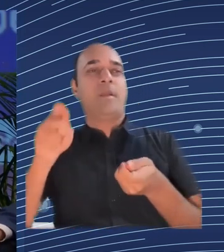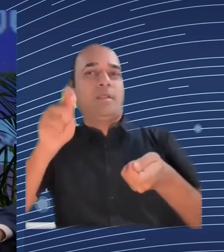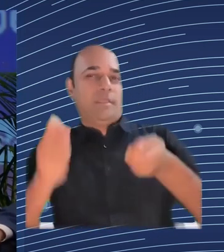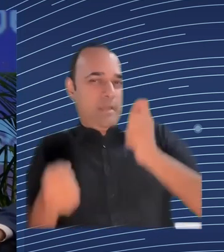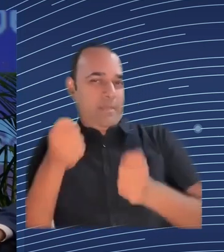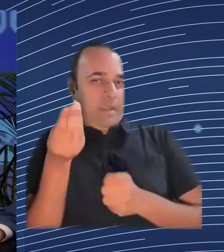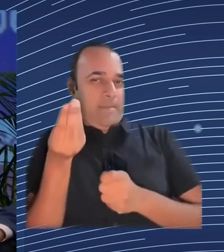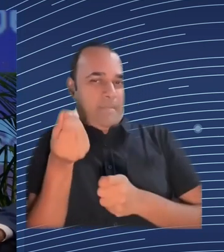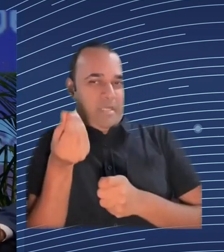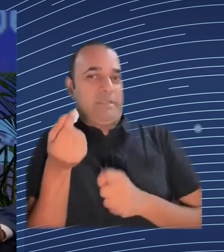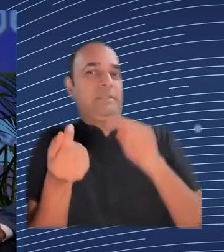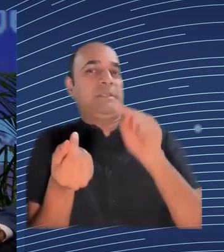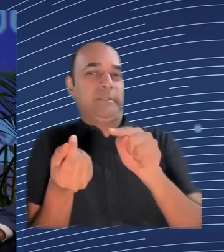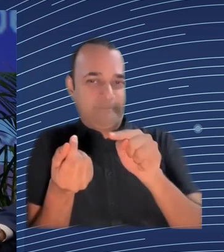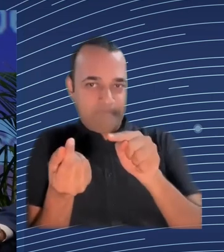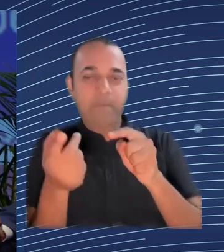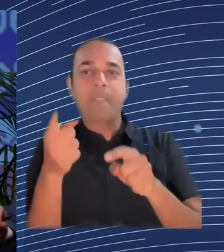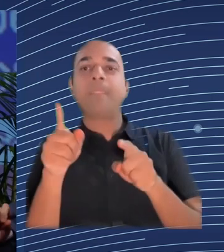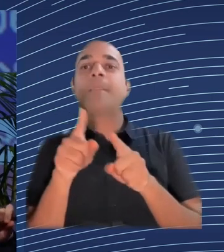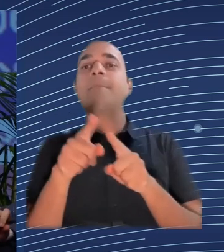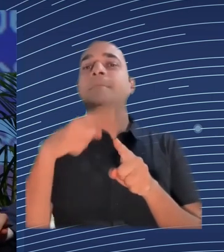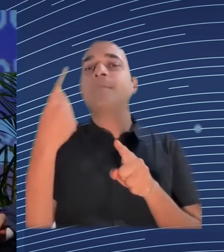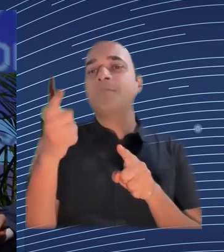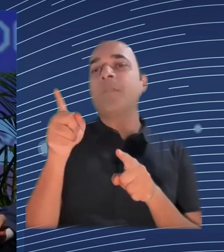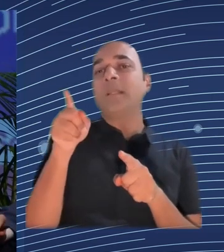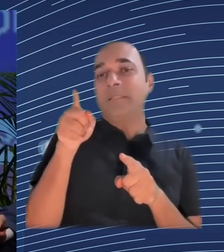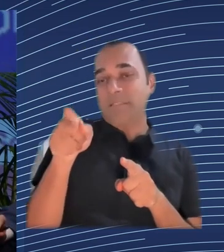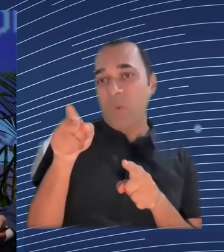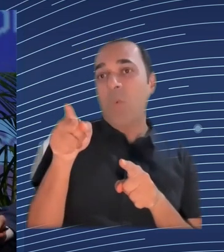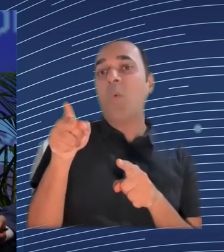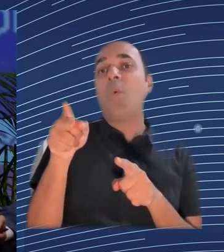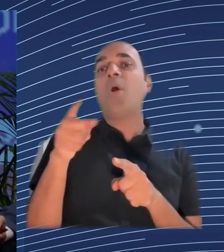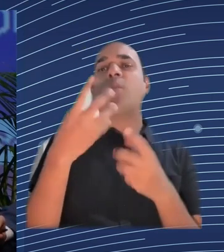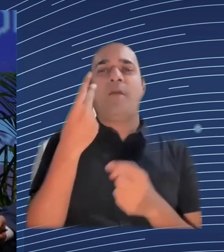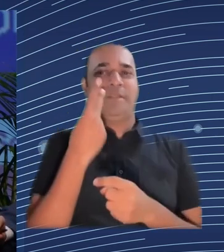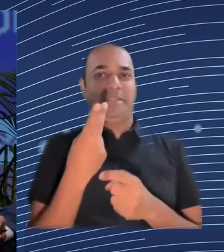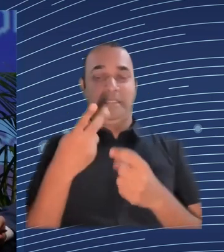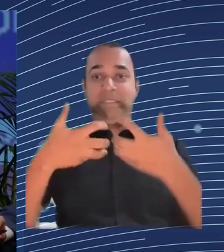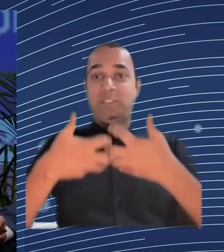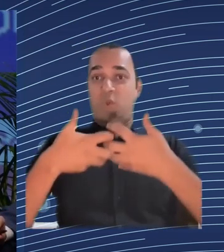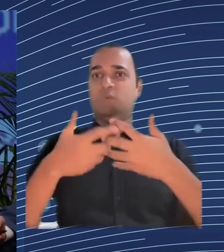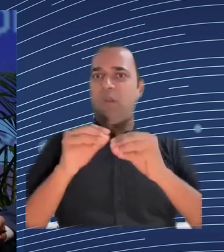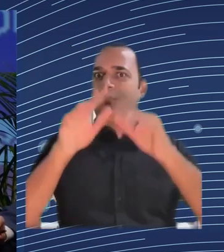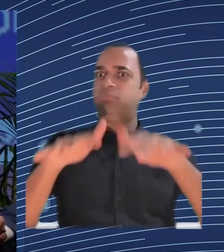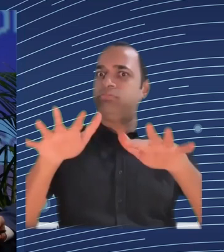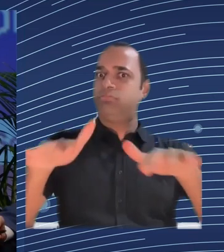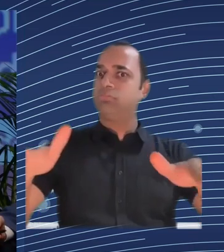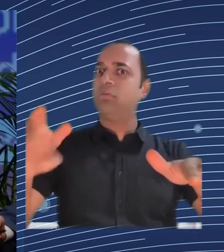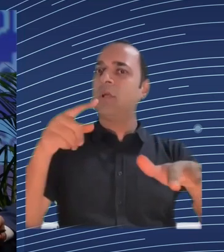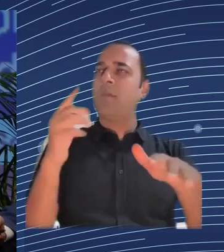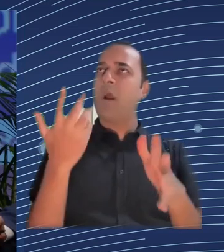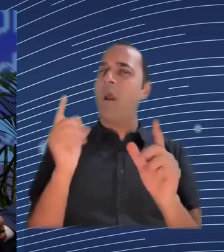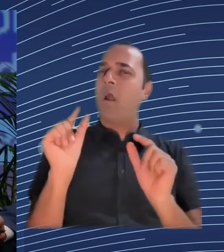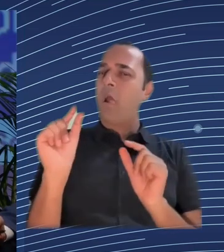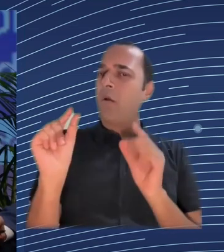companies have to make money now is by profiling workers, profiling consumers and trying to wring out a greater increase